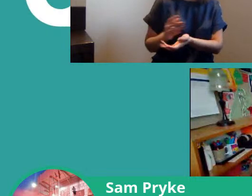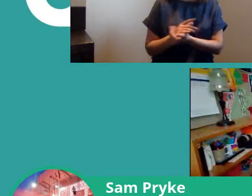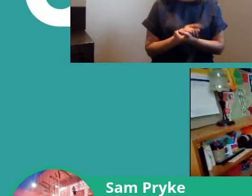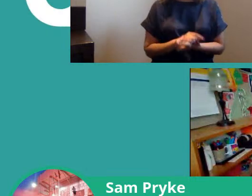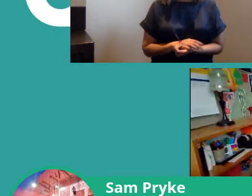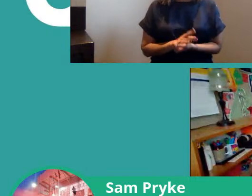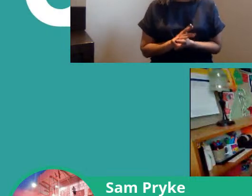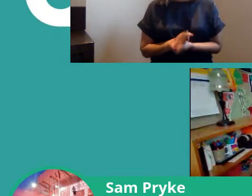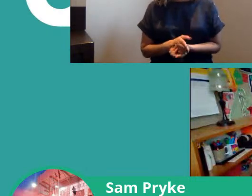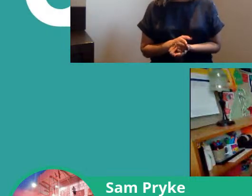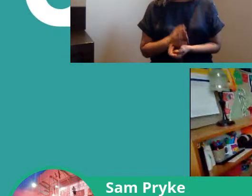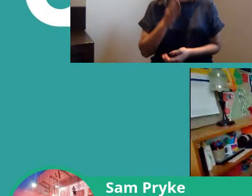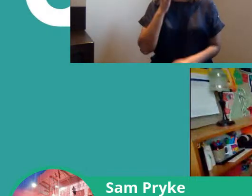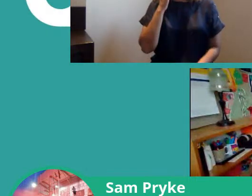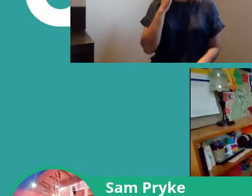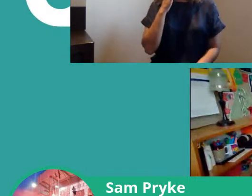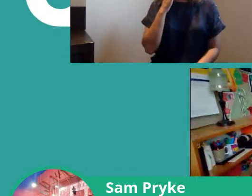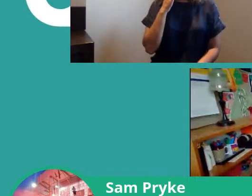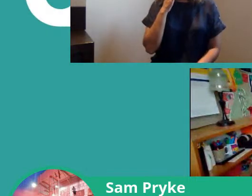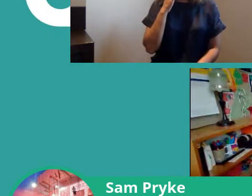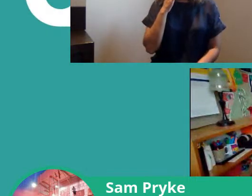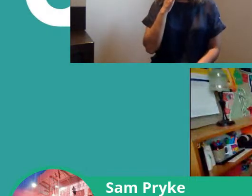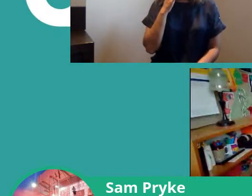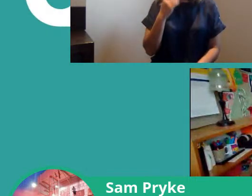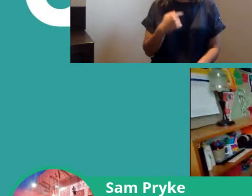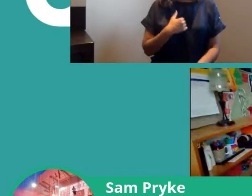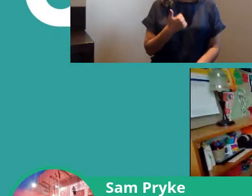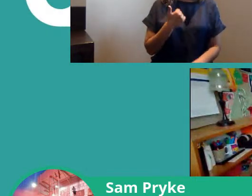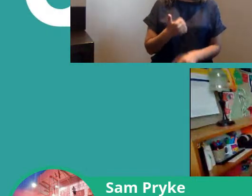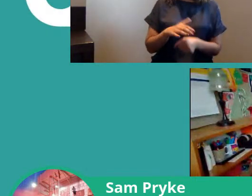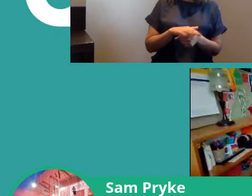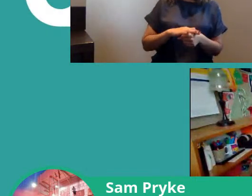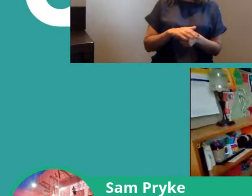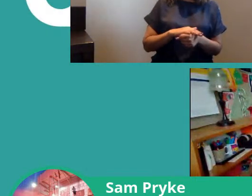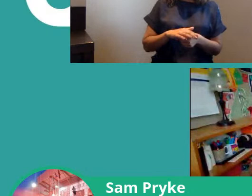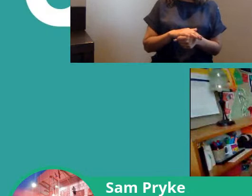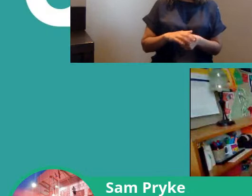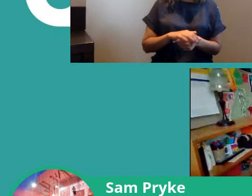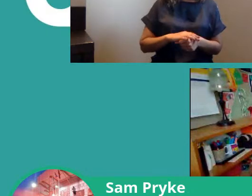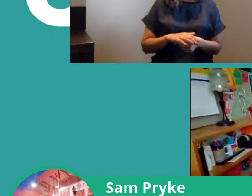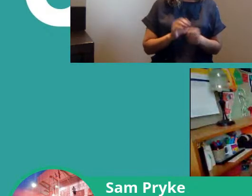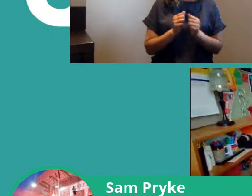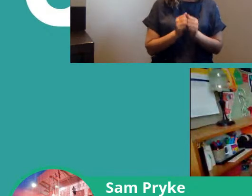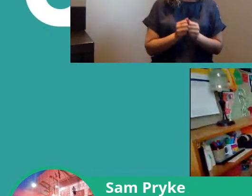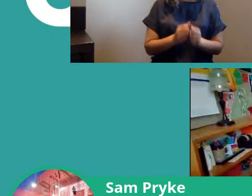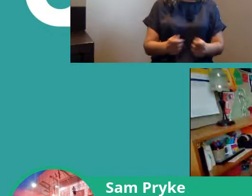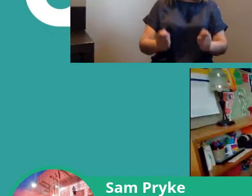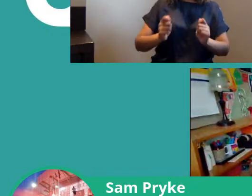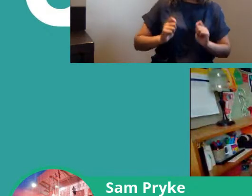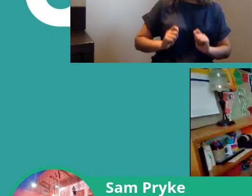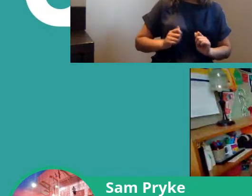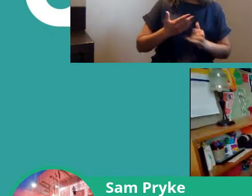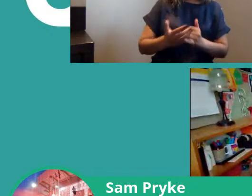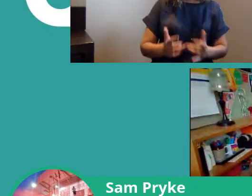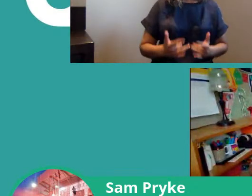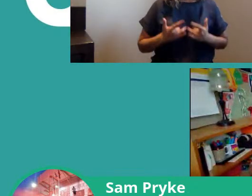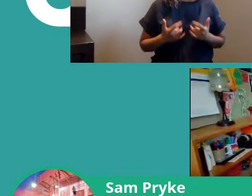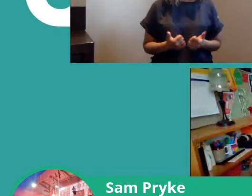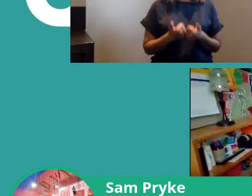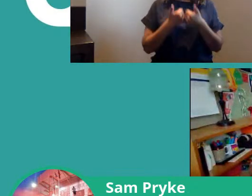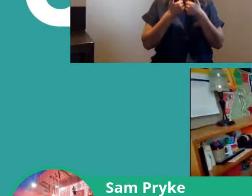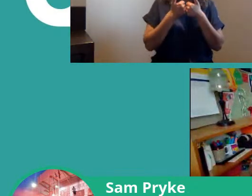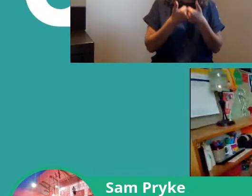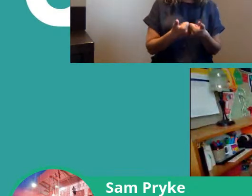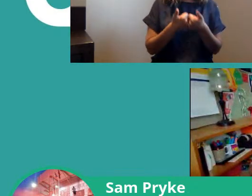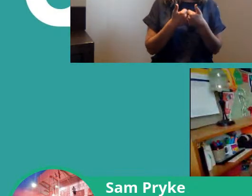fair once you've actually put yourself in the position of doing that work and getting the rewards of doing it it it feels great it just